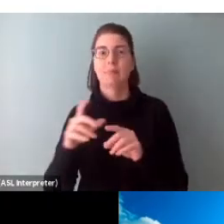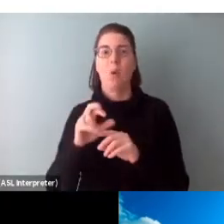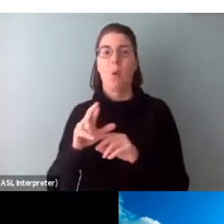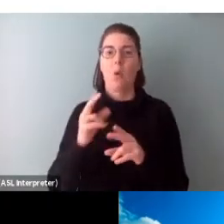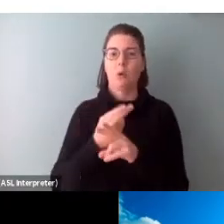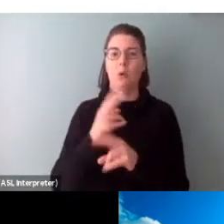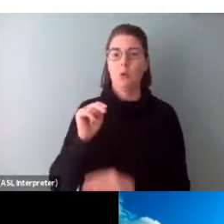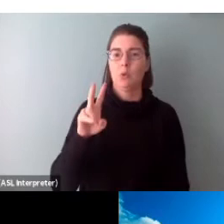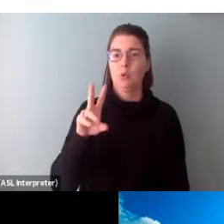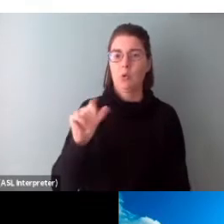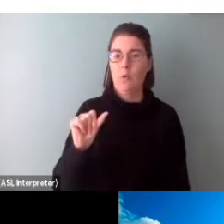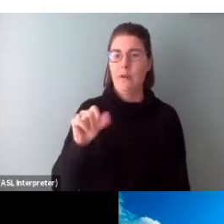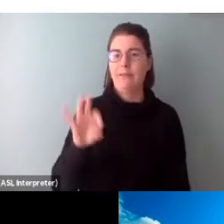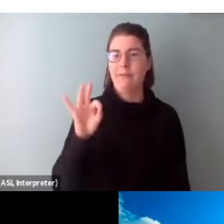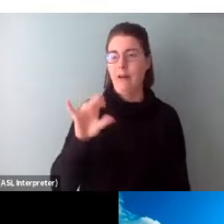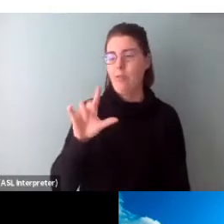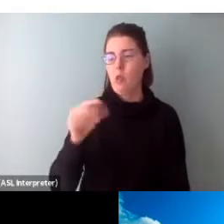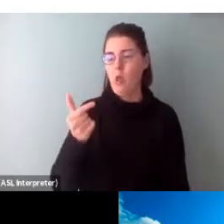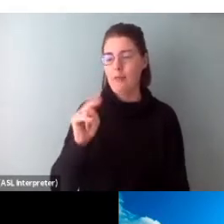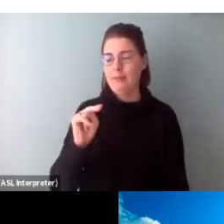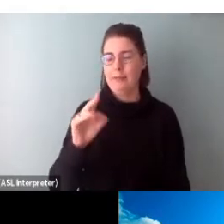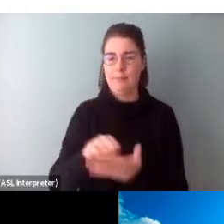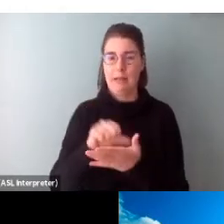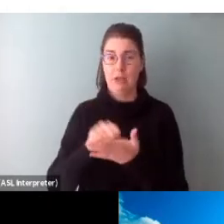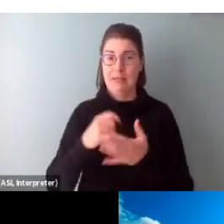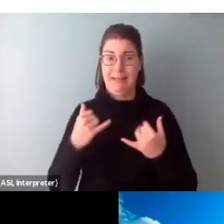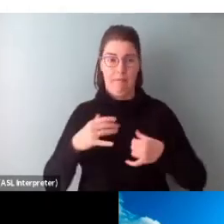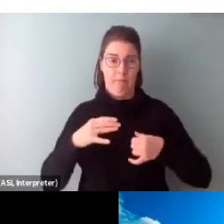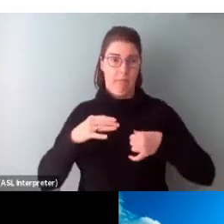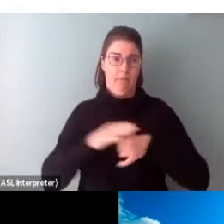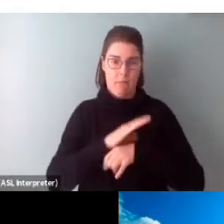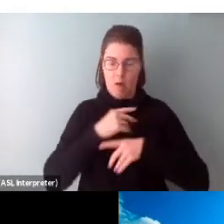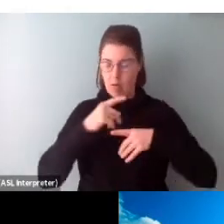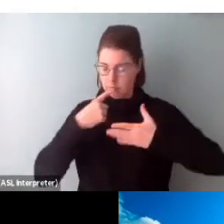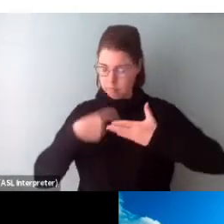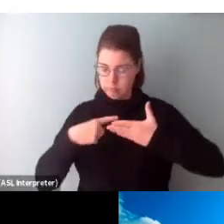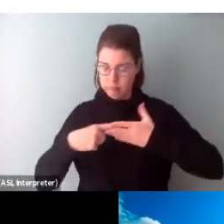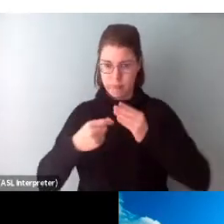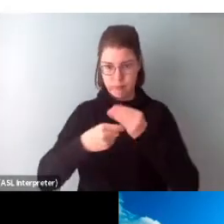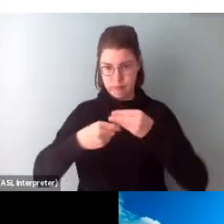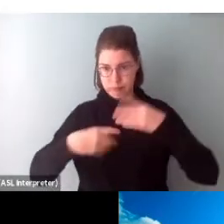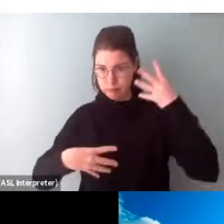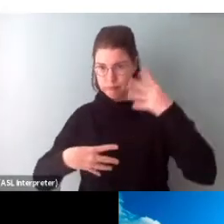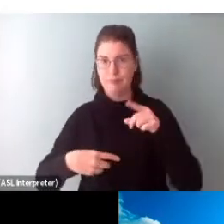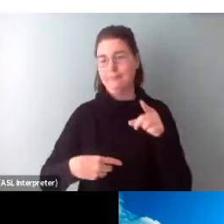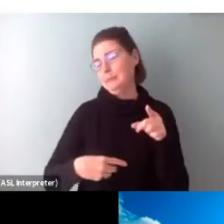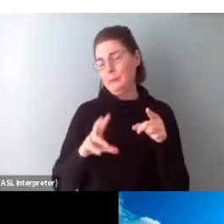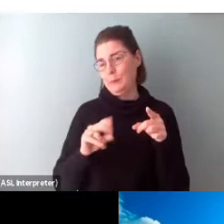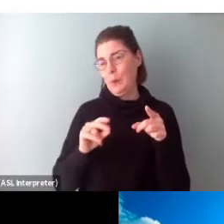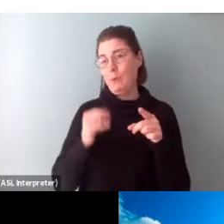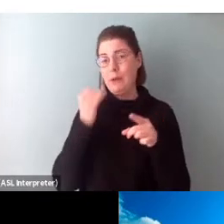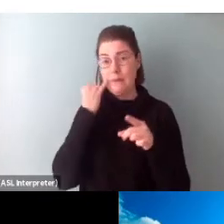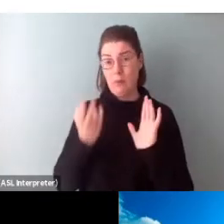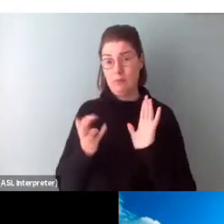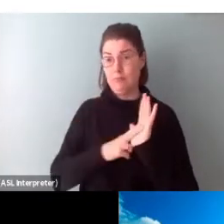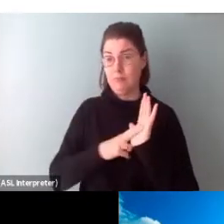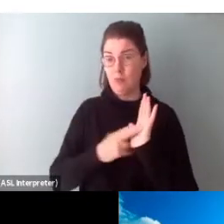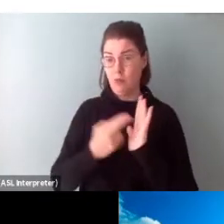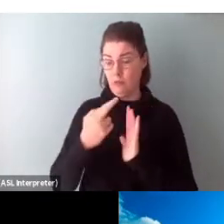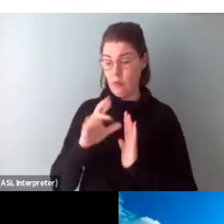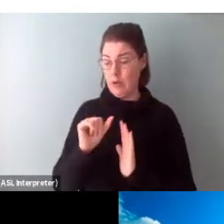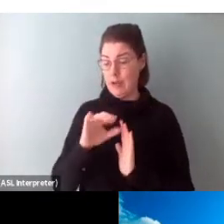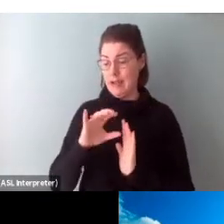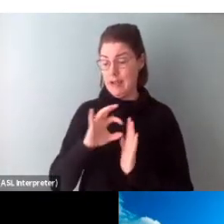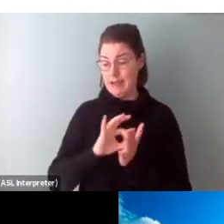login page. So we won't have time today to do a complete overview of NOVA, but if you want to sign up for an account,